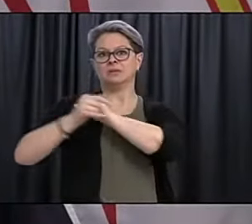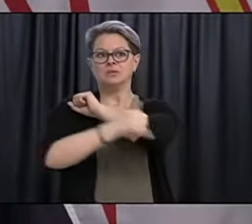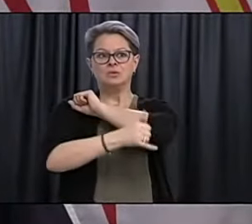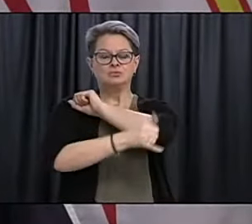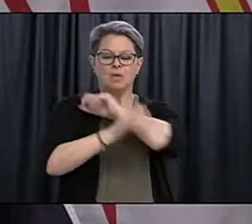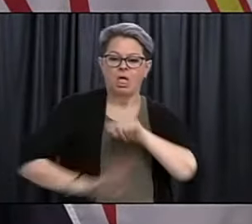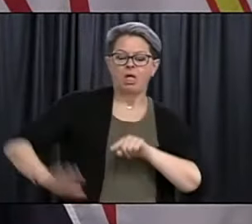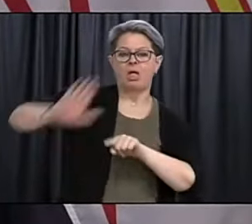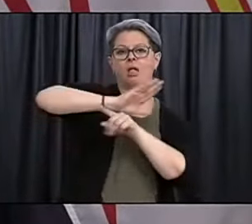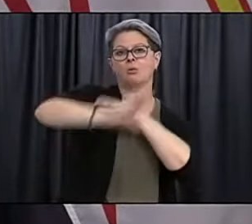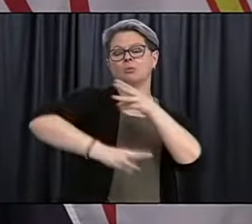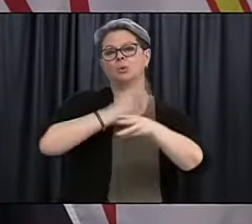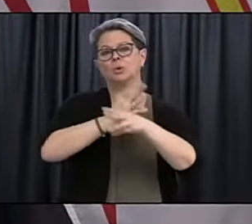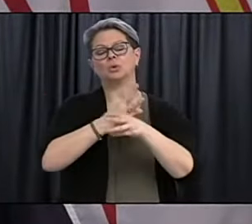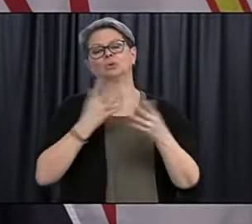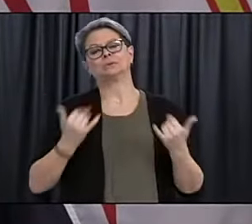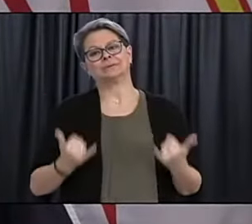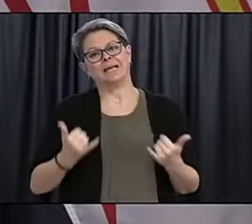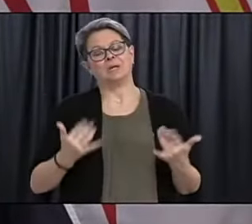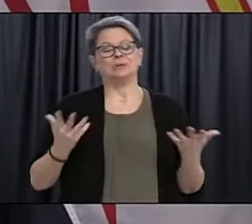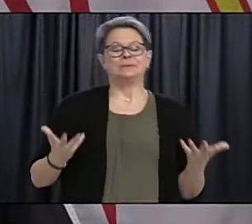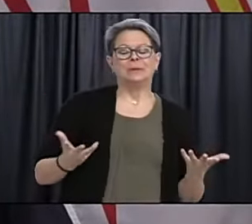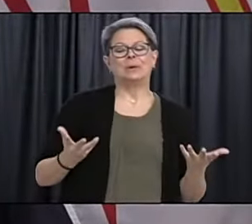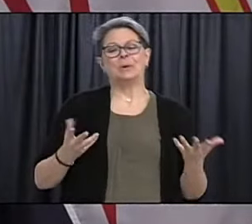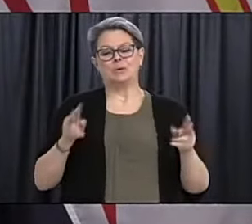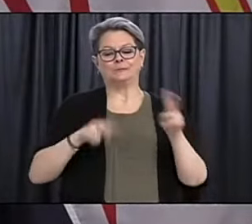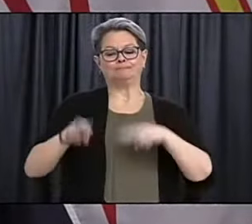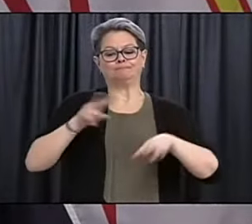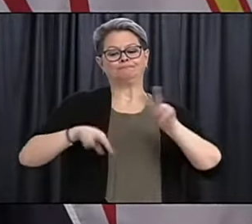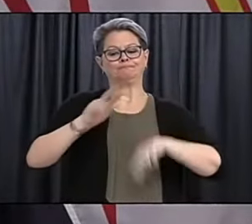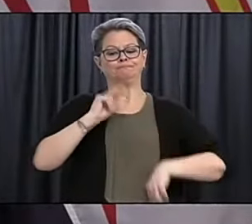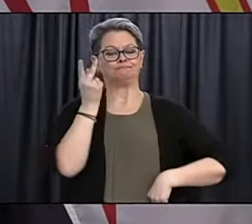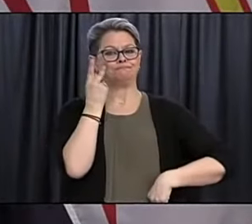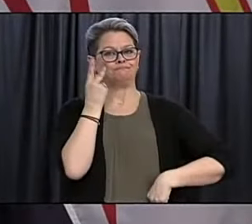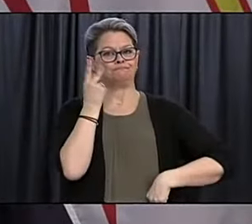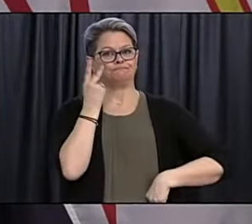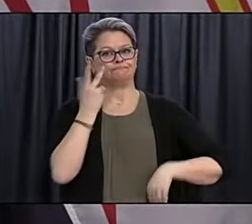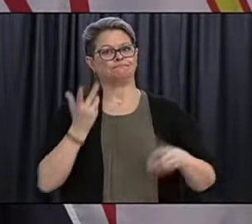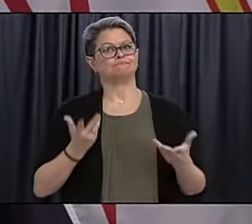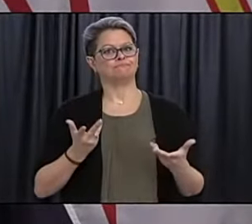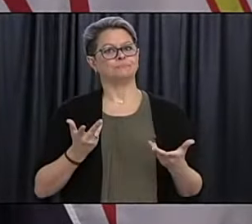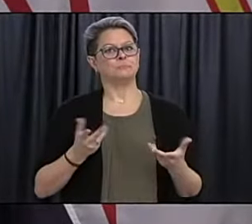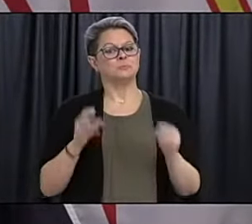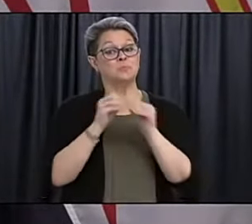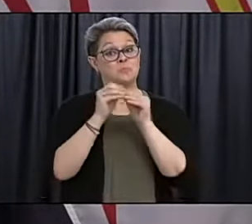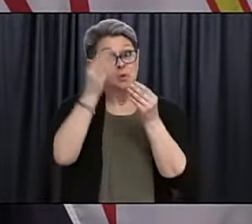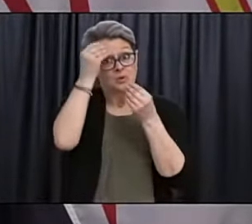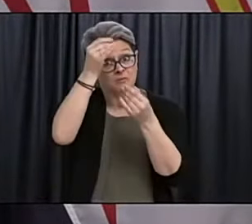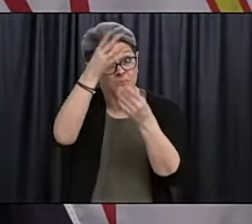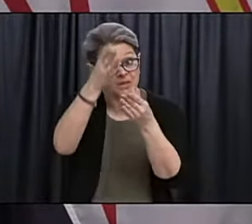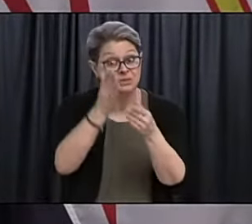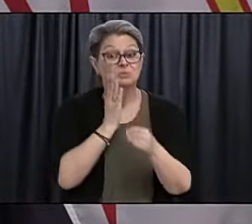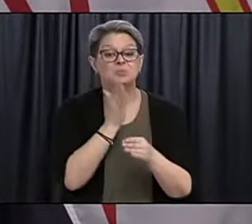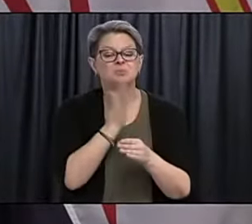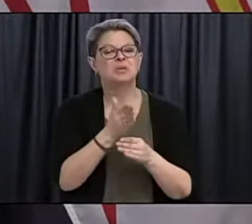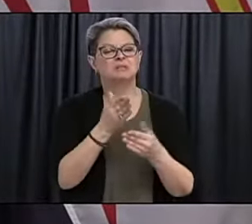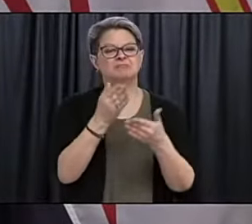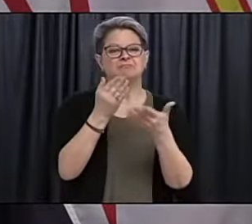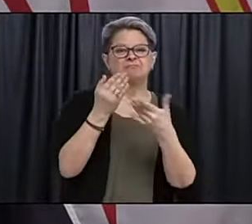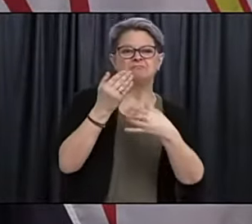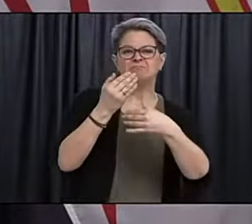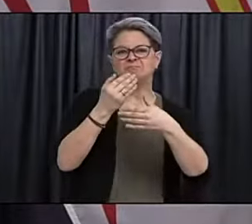country. So we're looking at that and hoping to have some further information about that in the coming days.